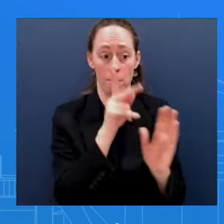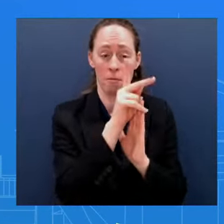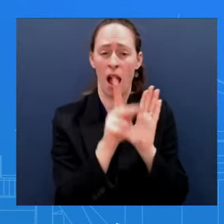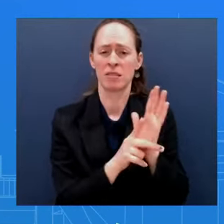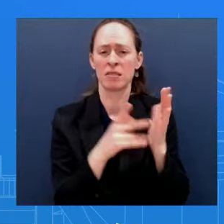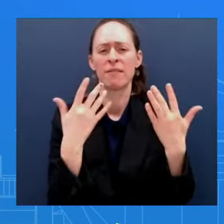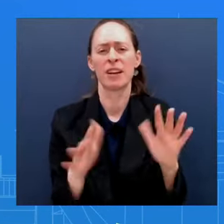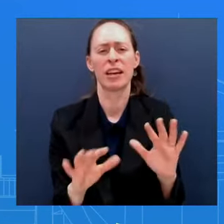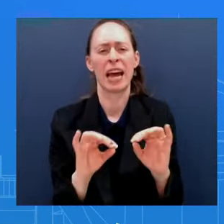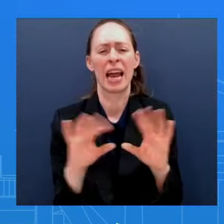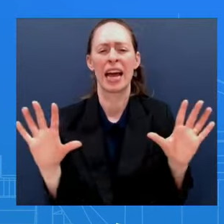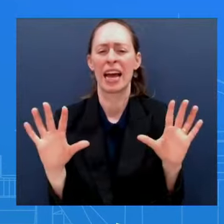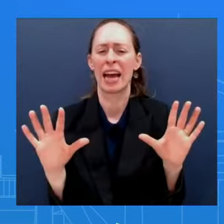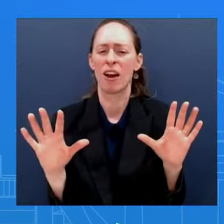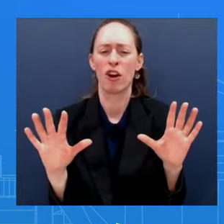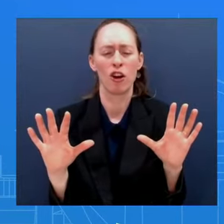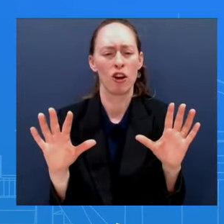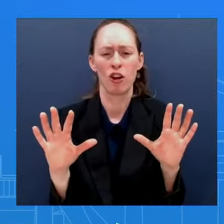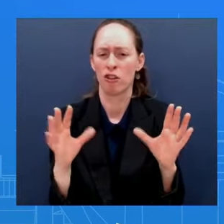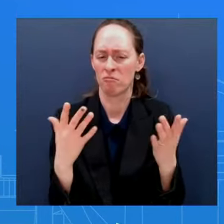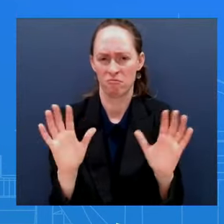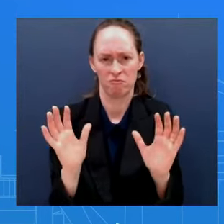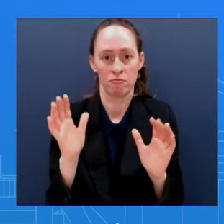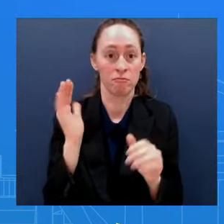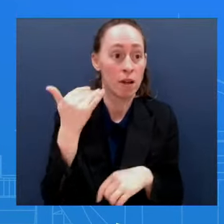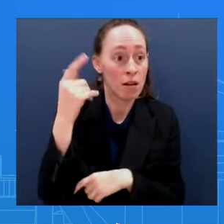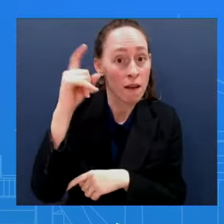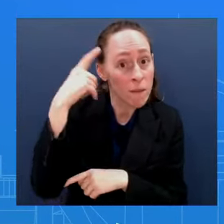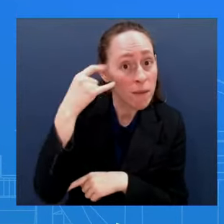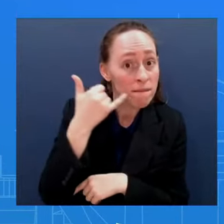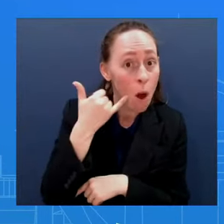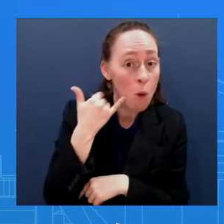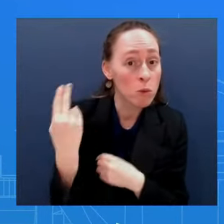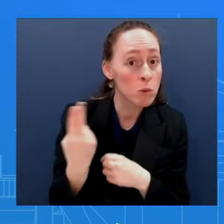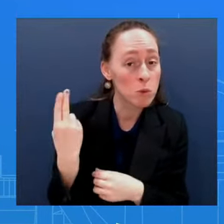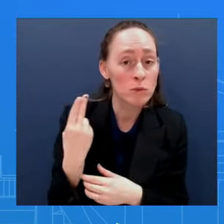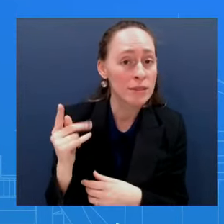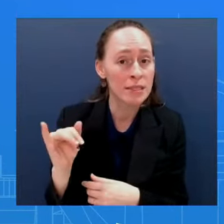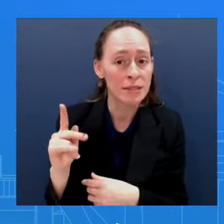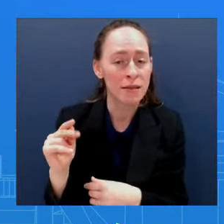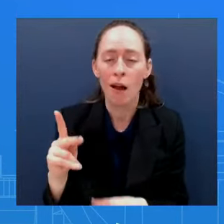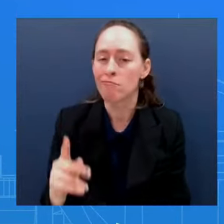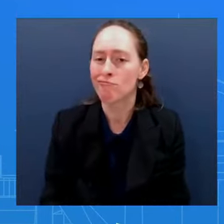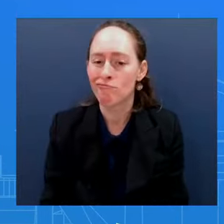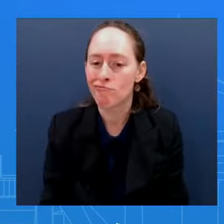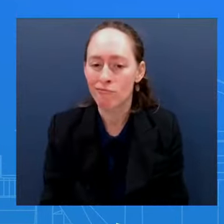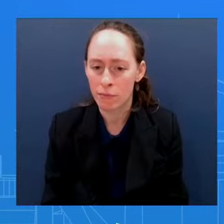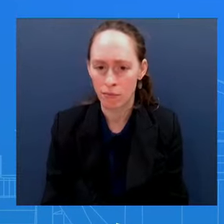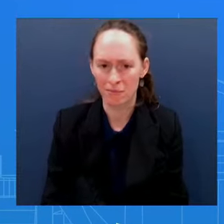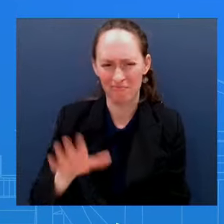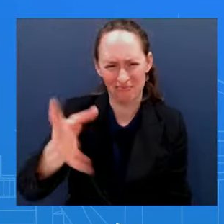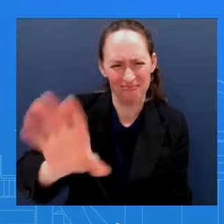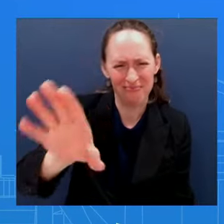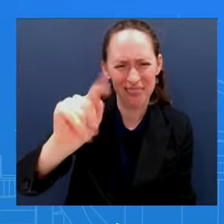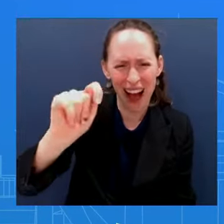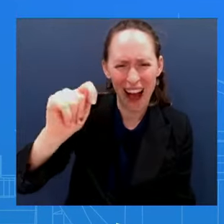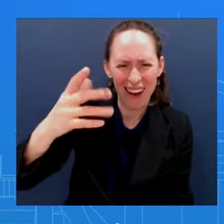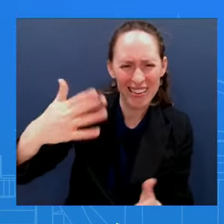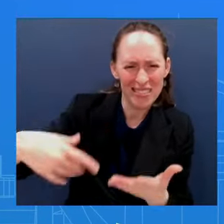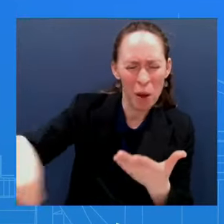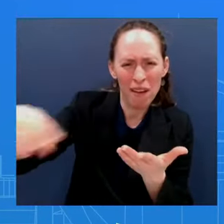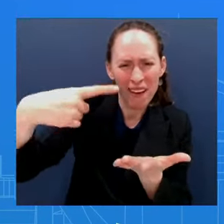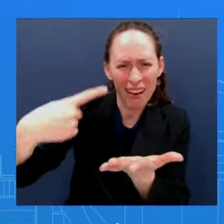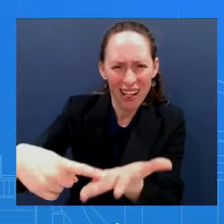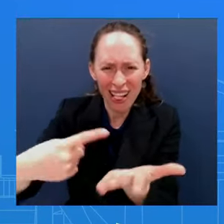the White House here and the campaign And whether it was appropriate for the campaign to use it I can't speak to that Jackie, last one